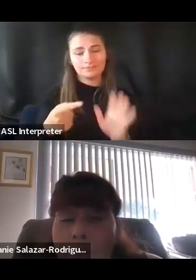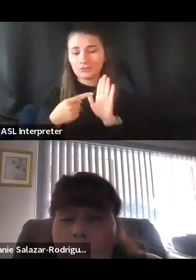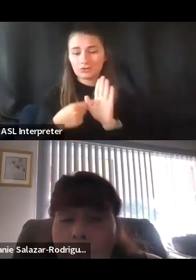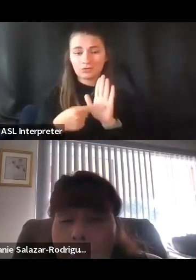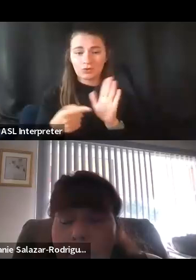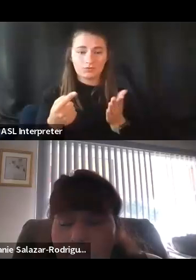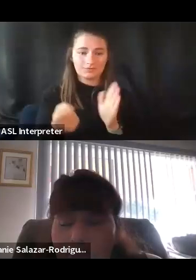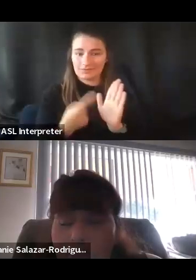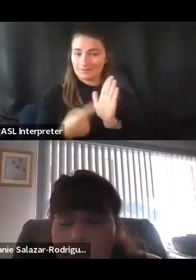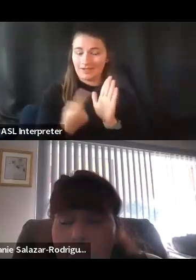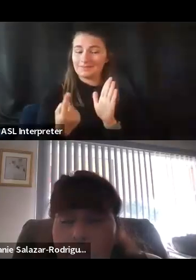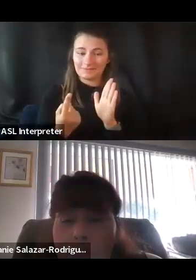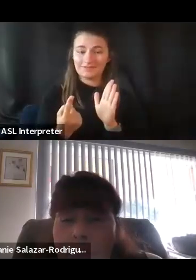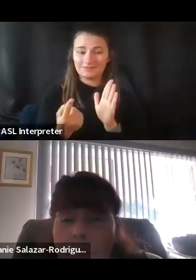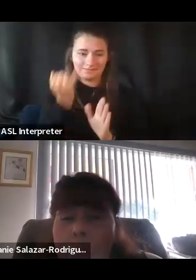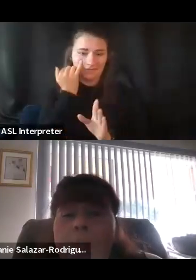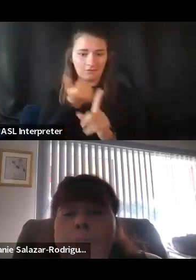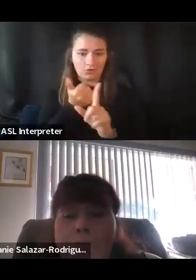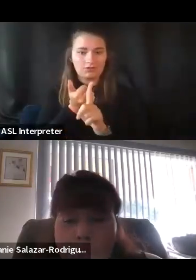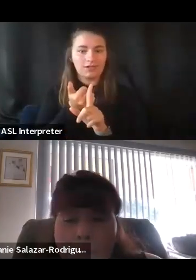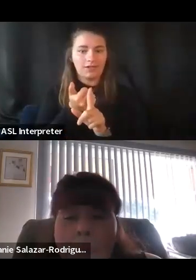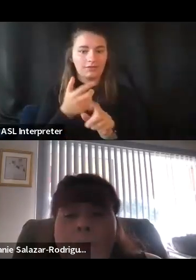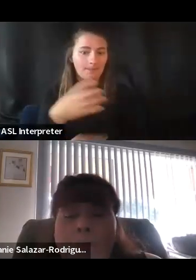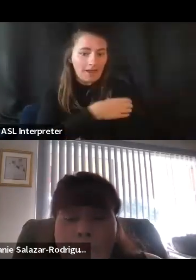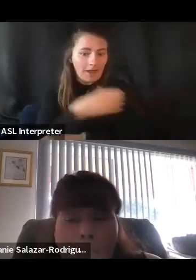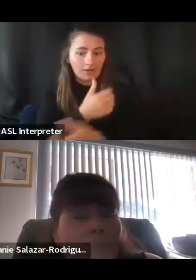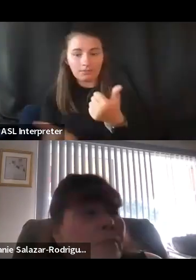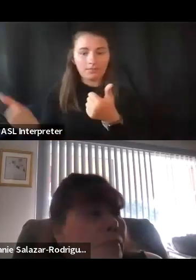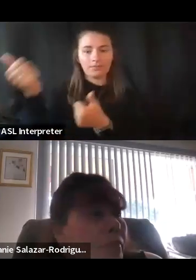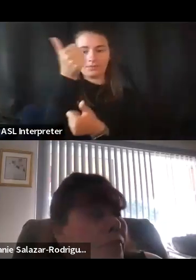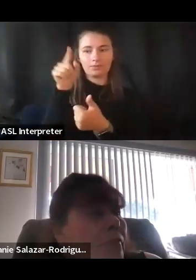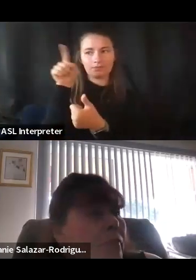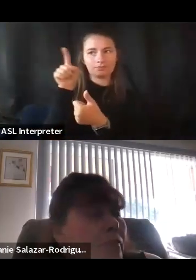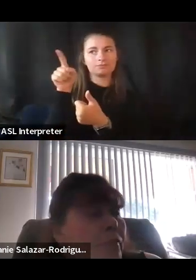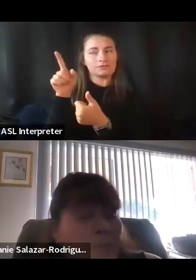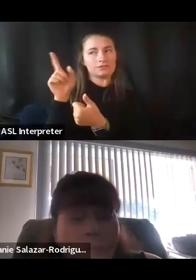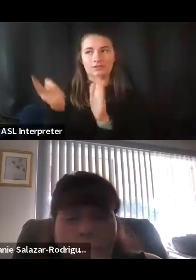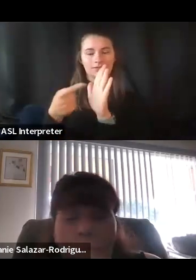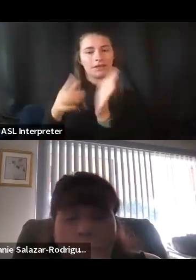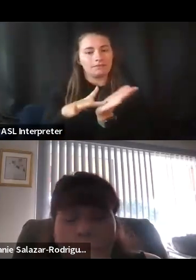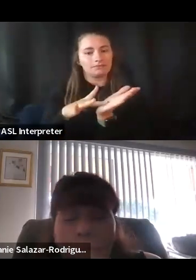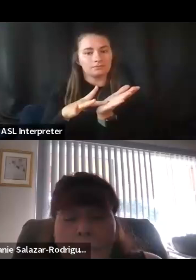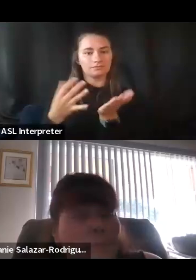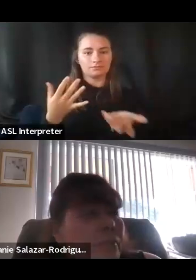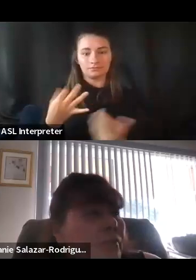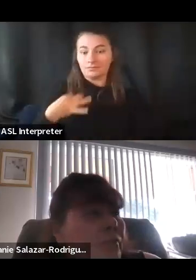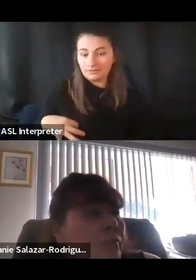it pays to be in a position of power. So thank you for using that power for us and widely.